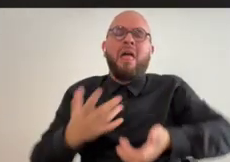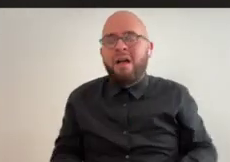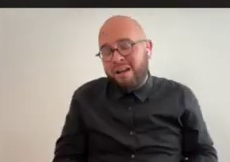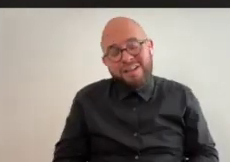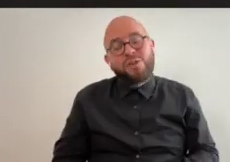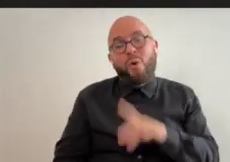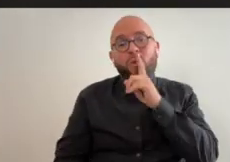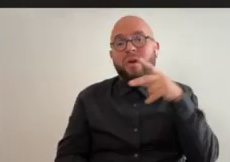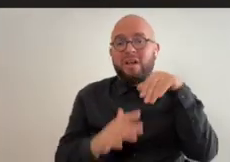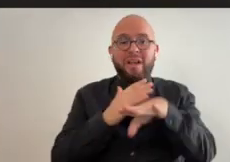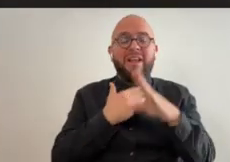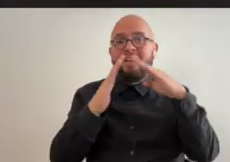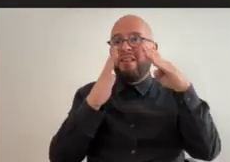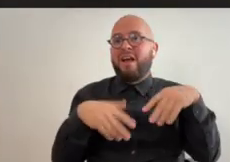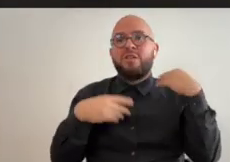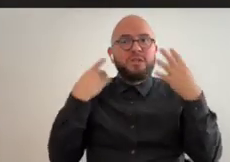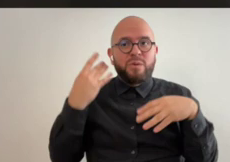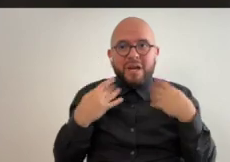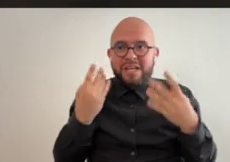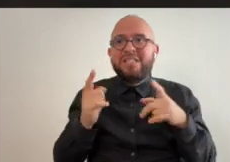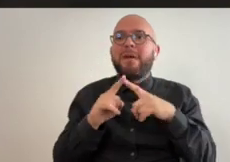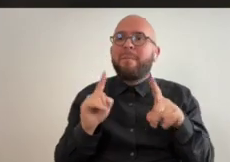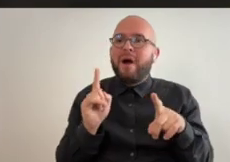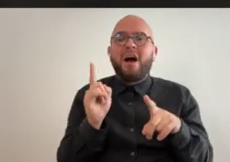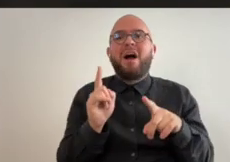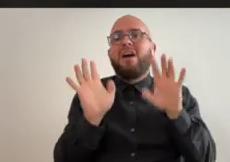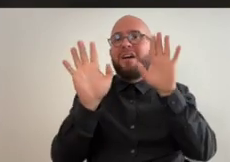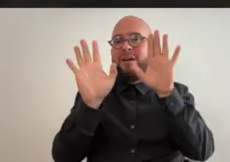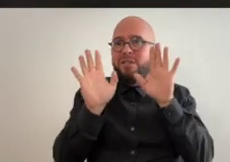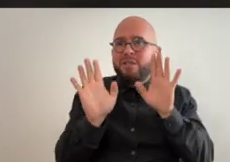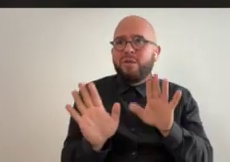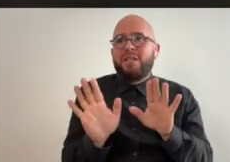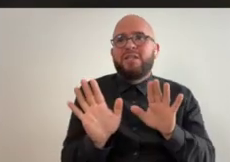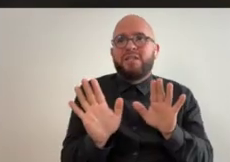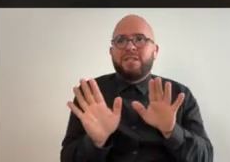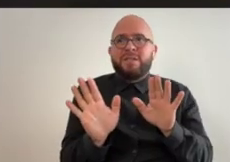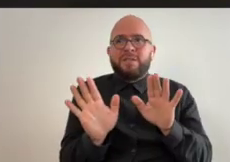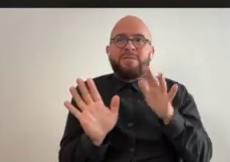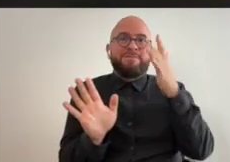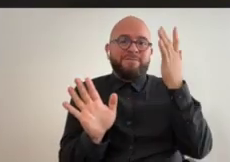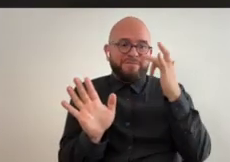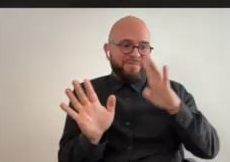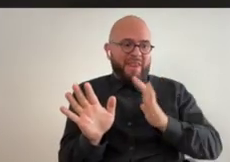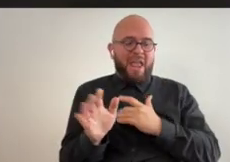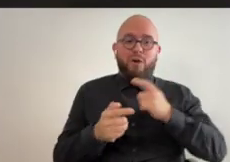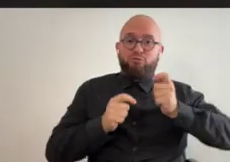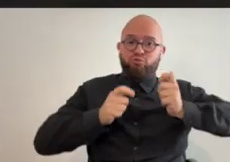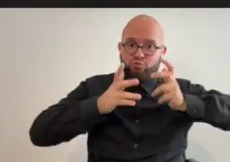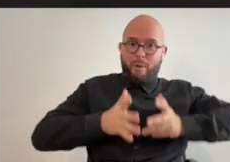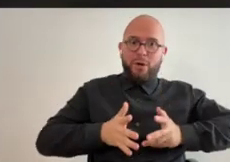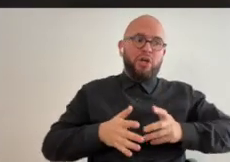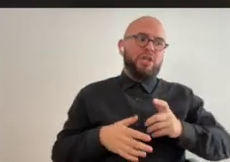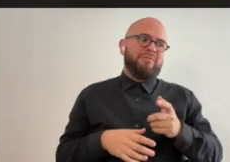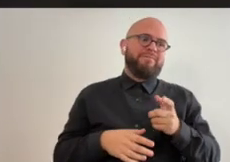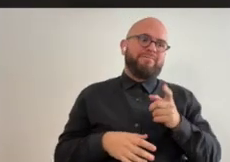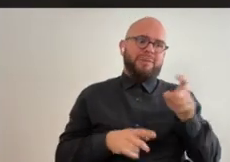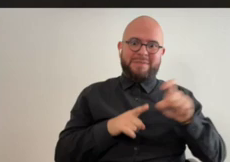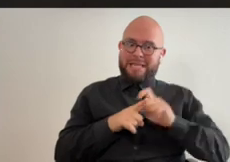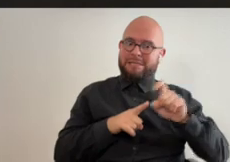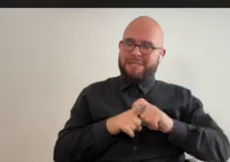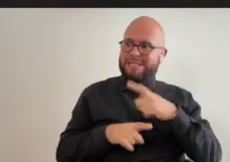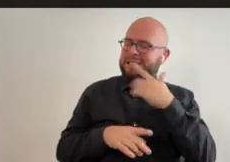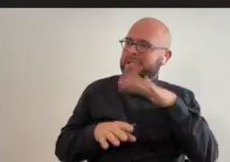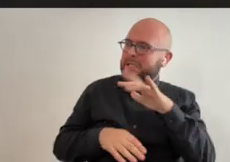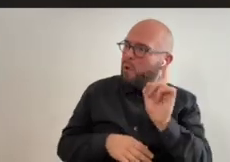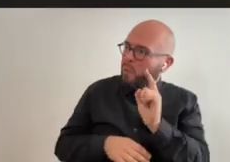was insane but it was really great because our drummer was texting me like where are you guys and i had told